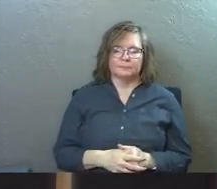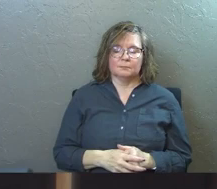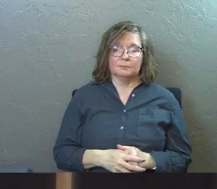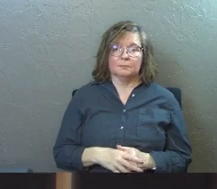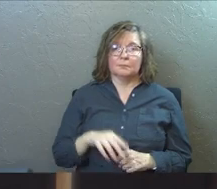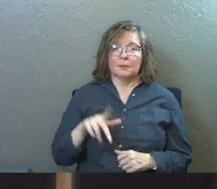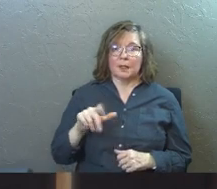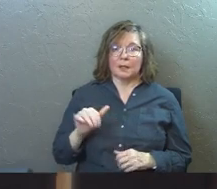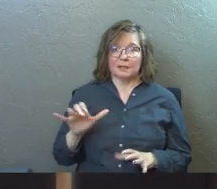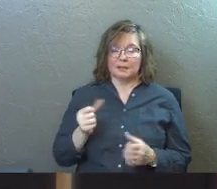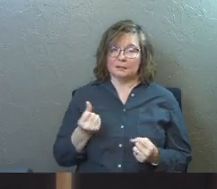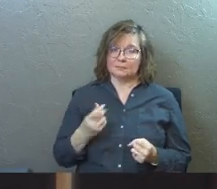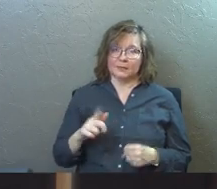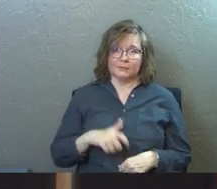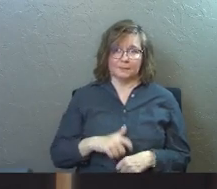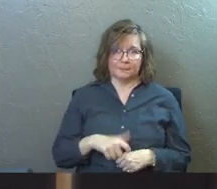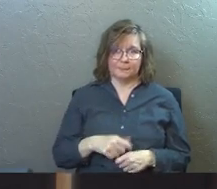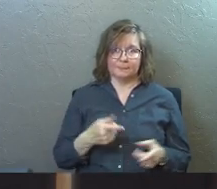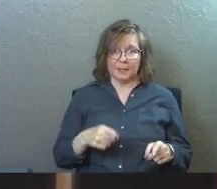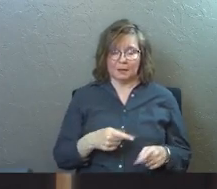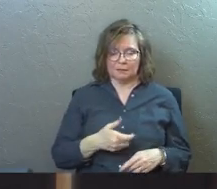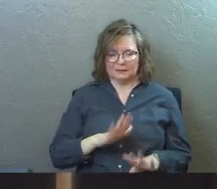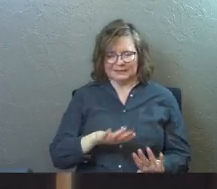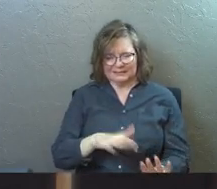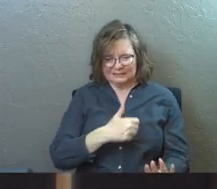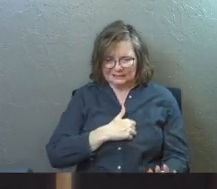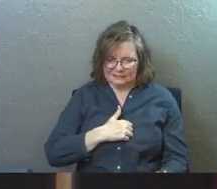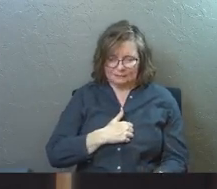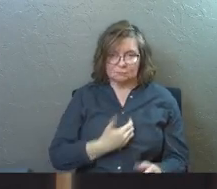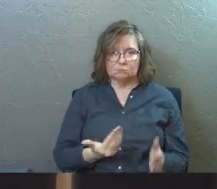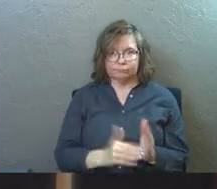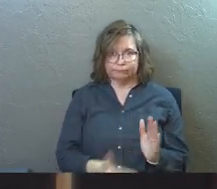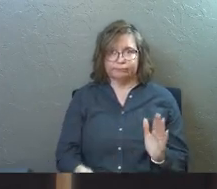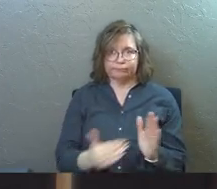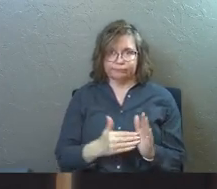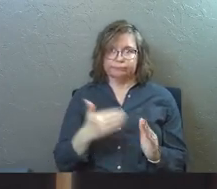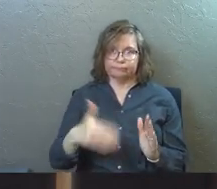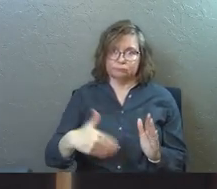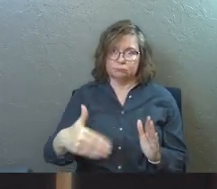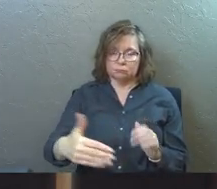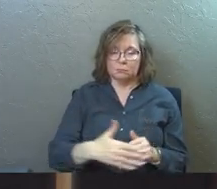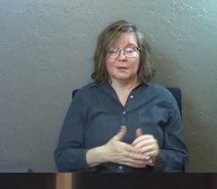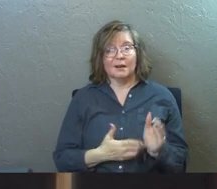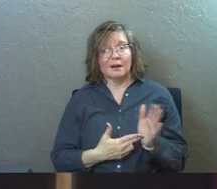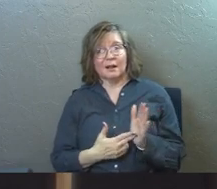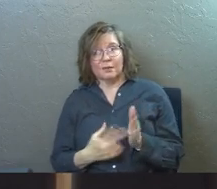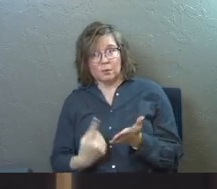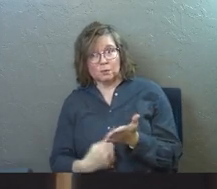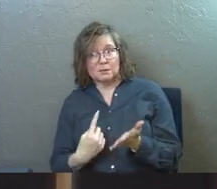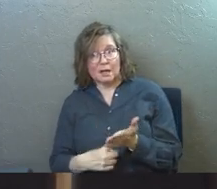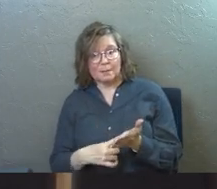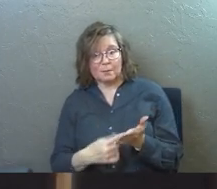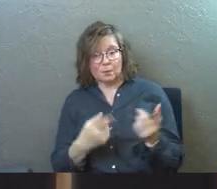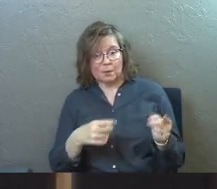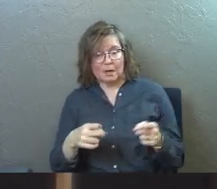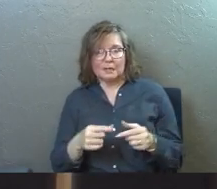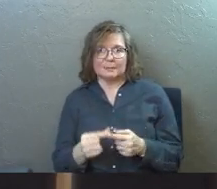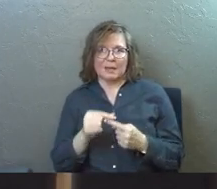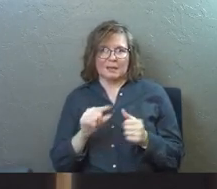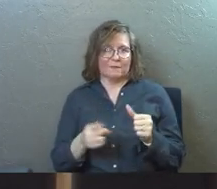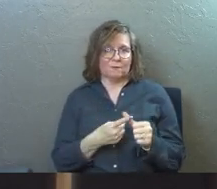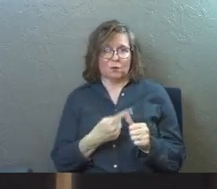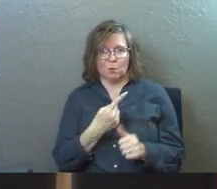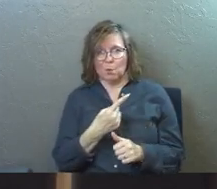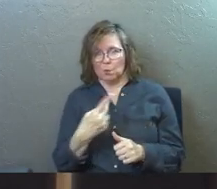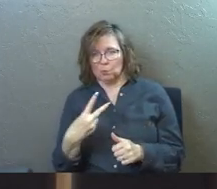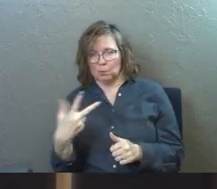And she did that several times. And I'll even be honest, there were times in there, especially the first